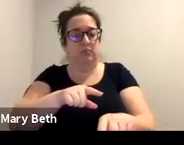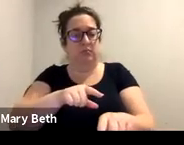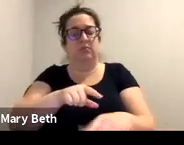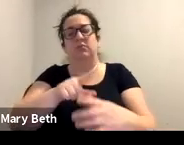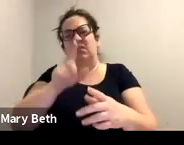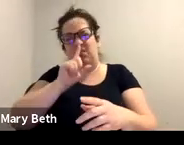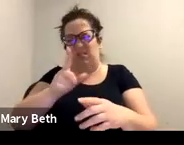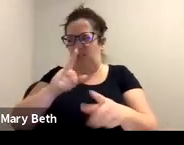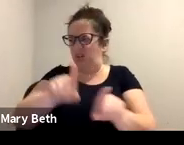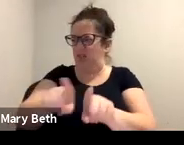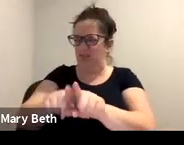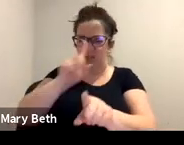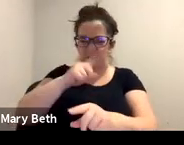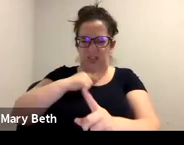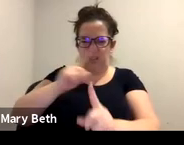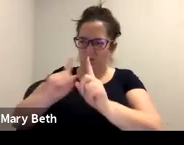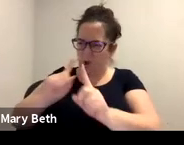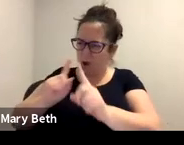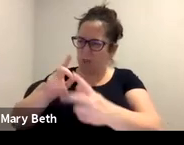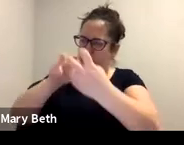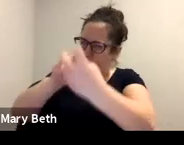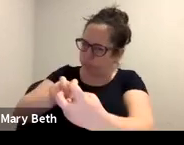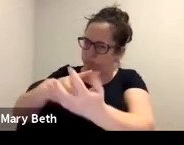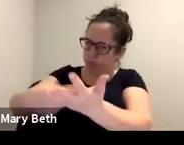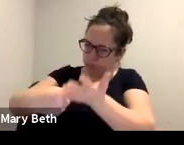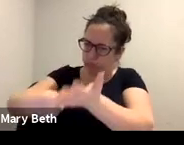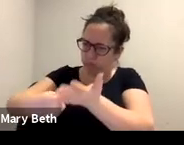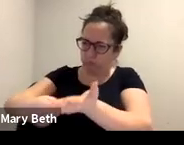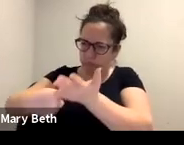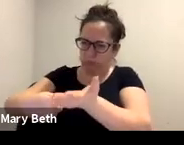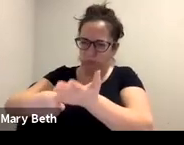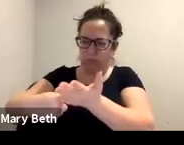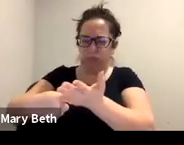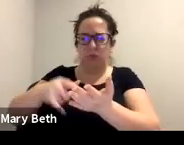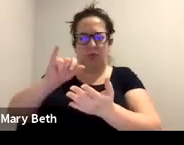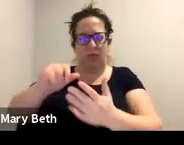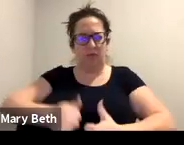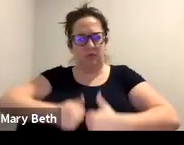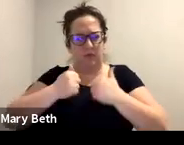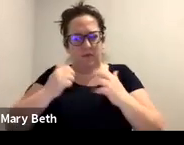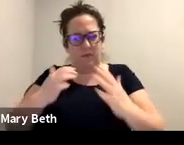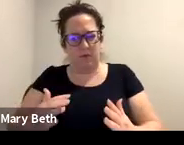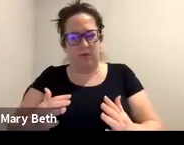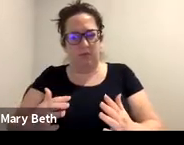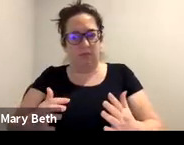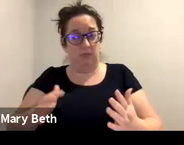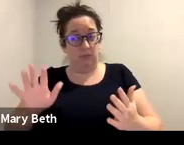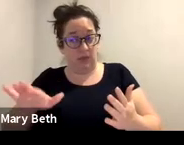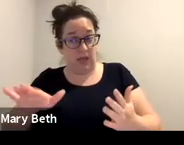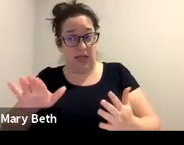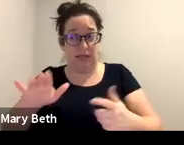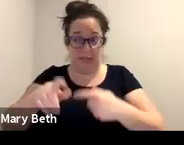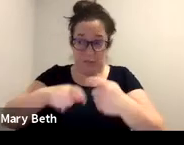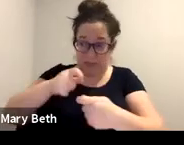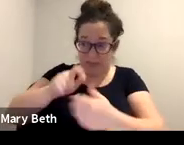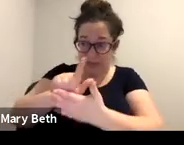client and to the survivor that you're working with about, you know, is this a specific legal issue issue that it's